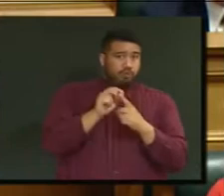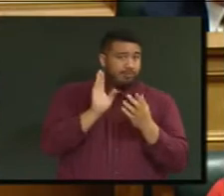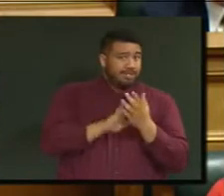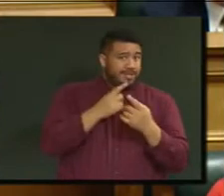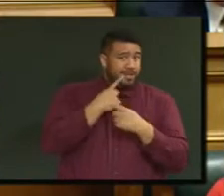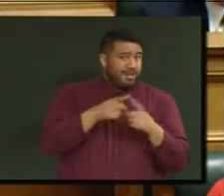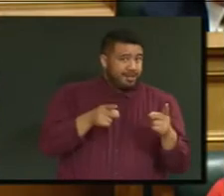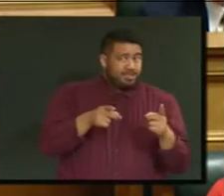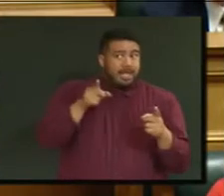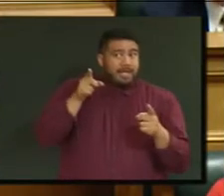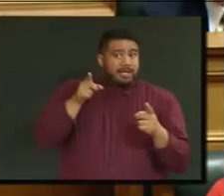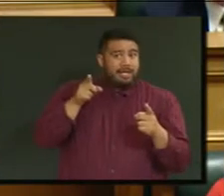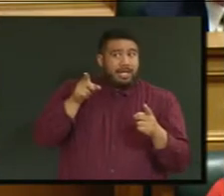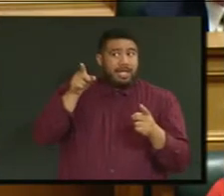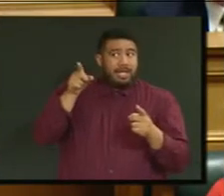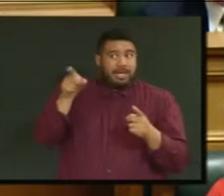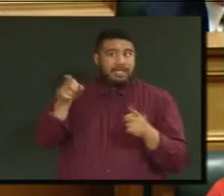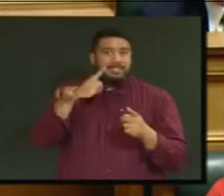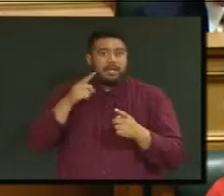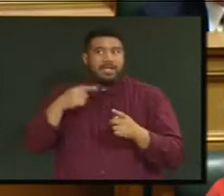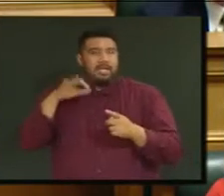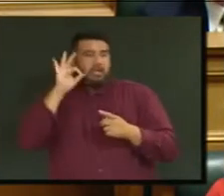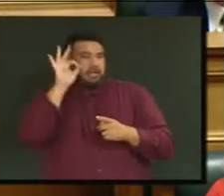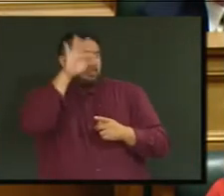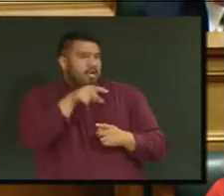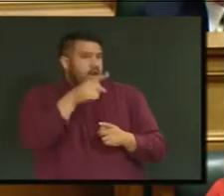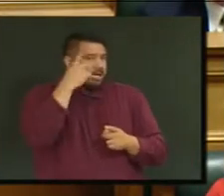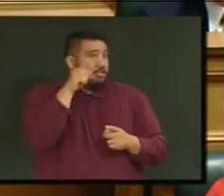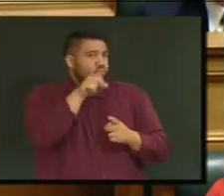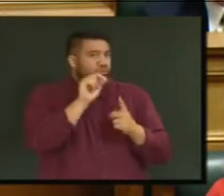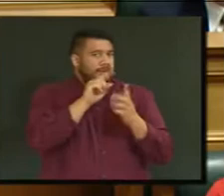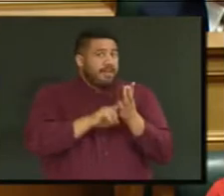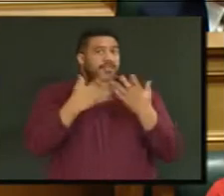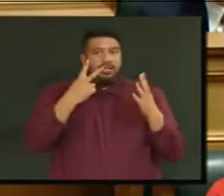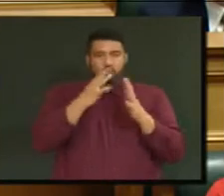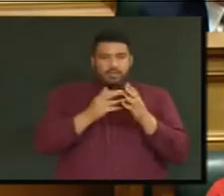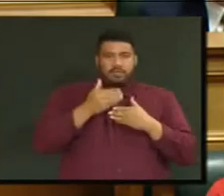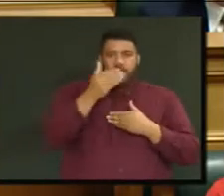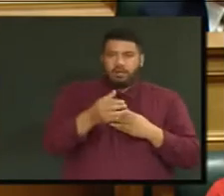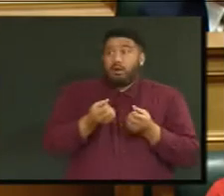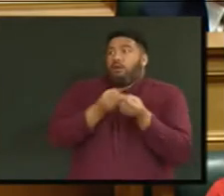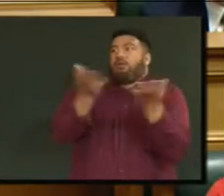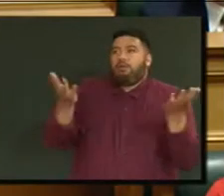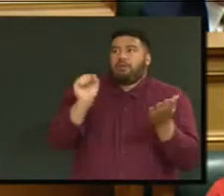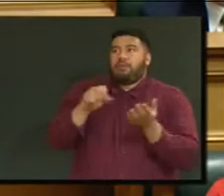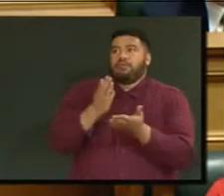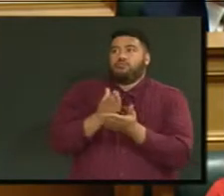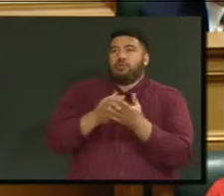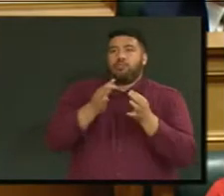announced it. The date of the email? The date of the email is the 13th of June.